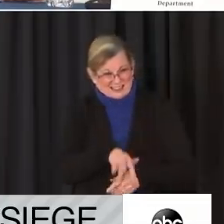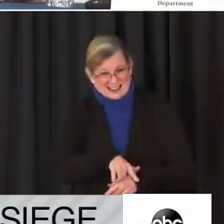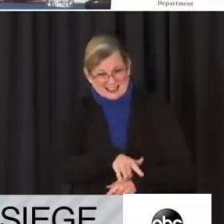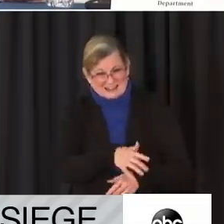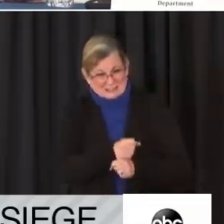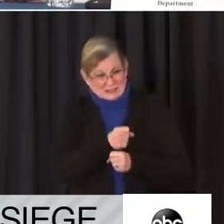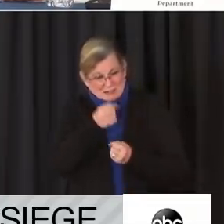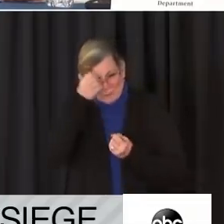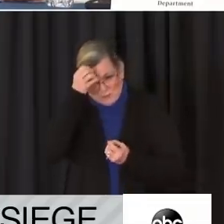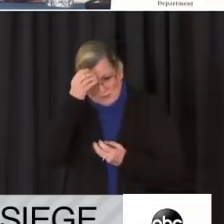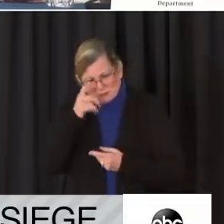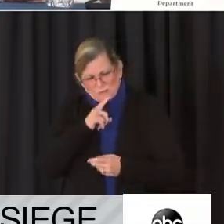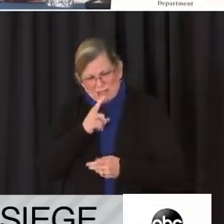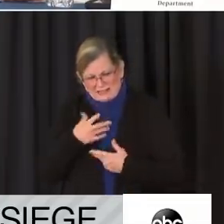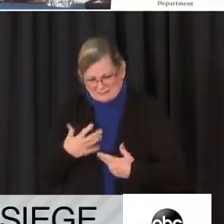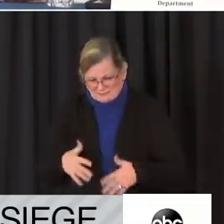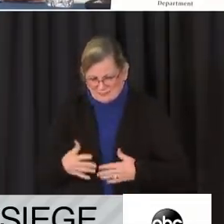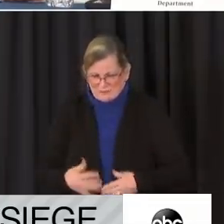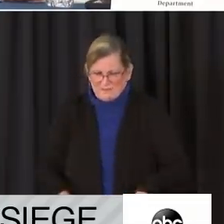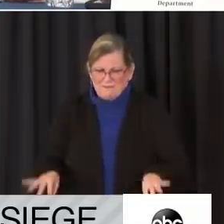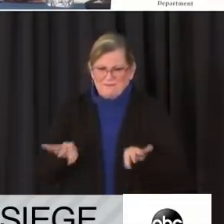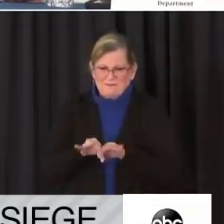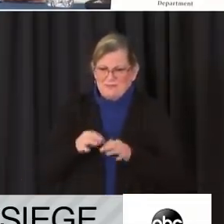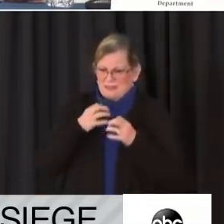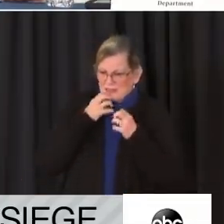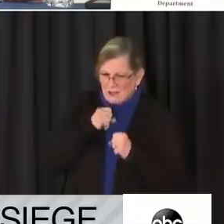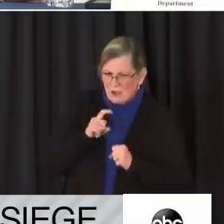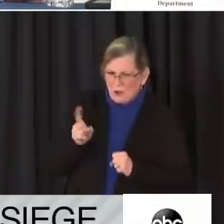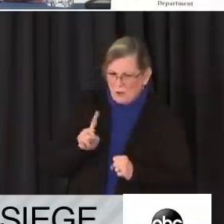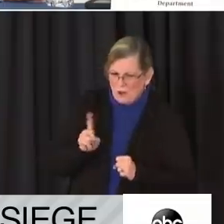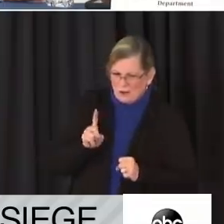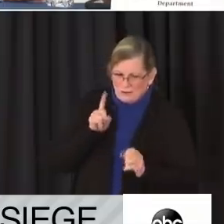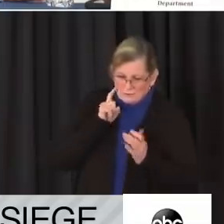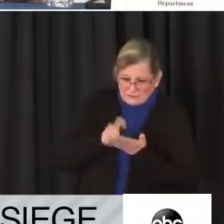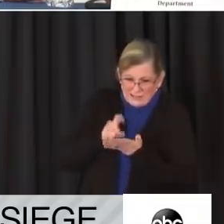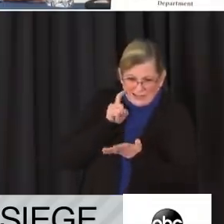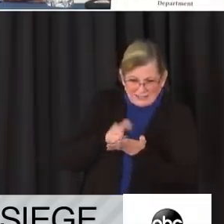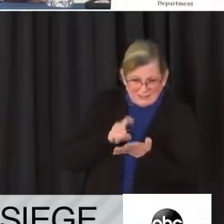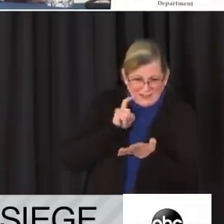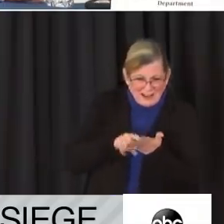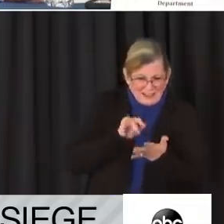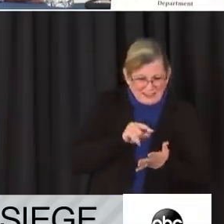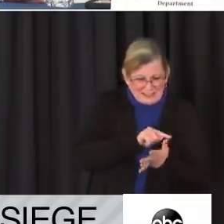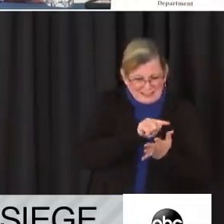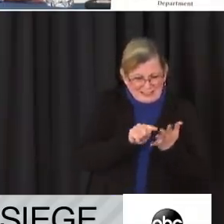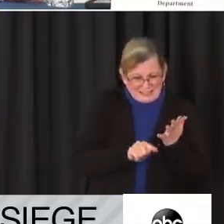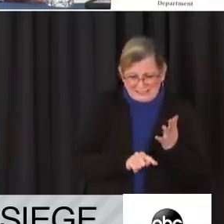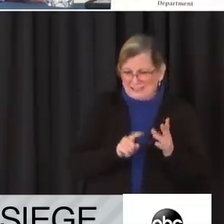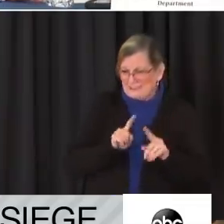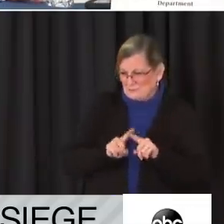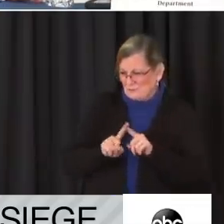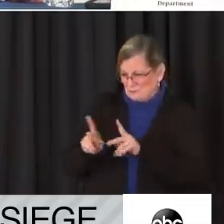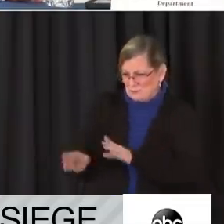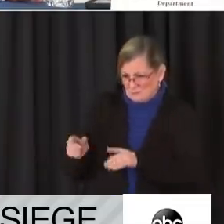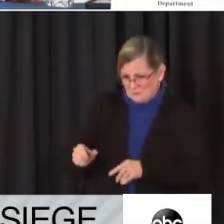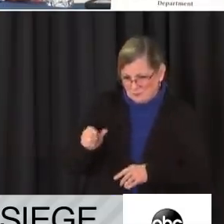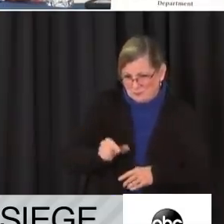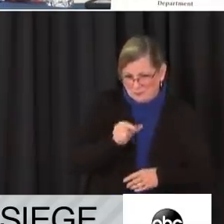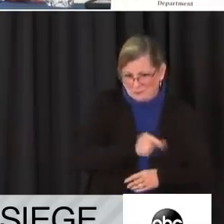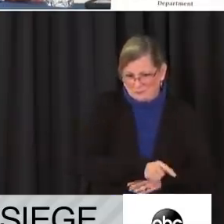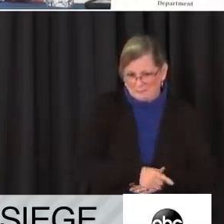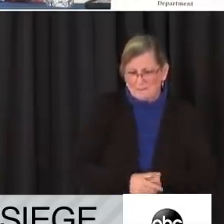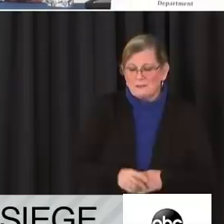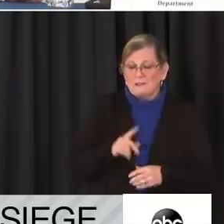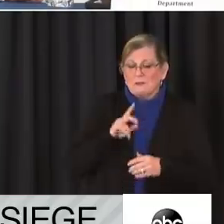and tips in, valuable tips in, from residents and people who have identified some of these individuals. We will continue to